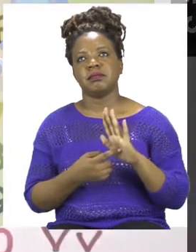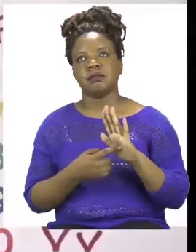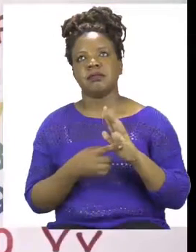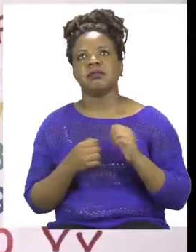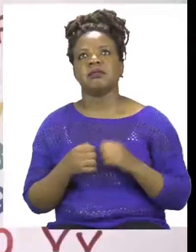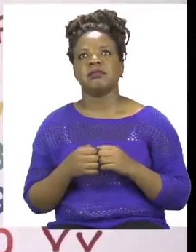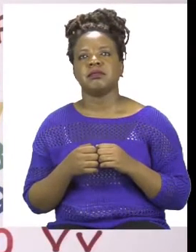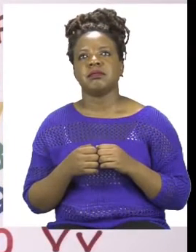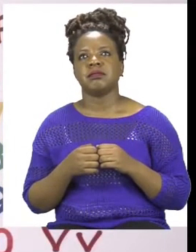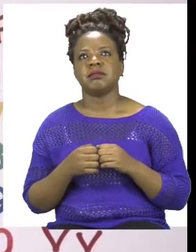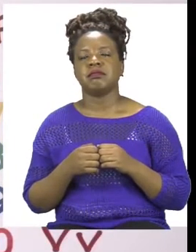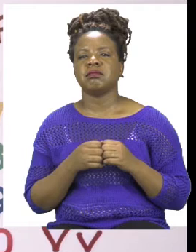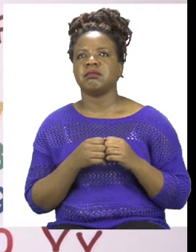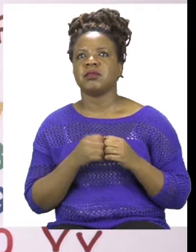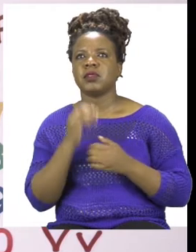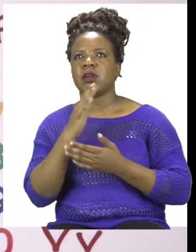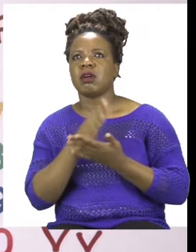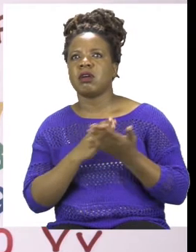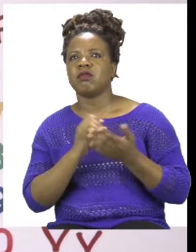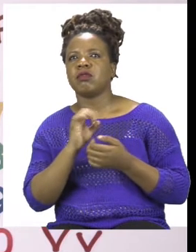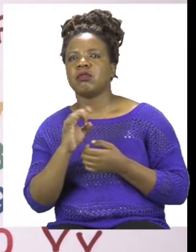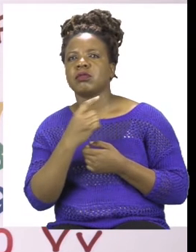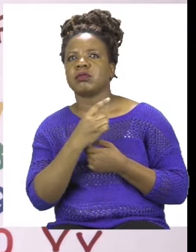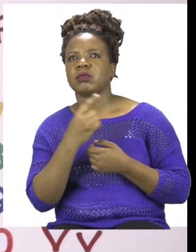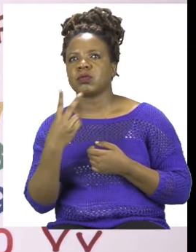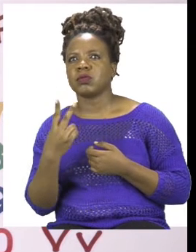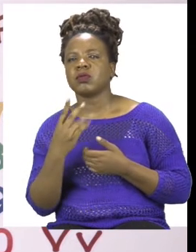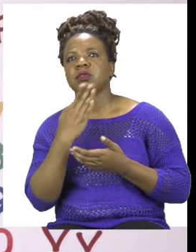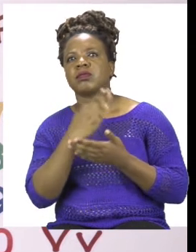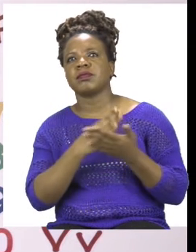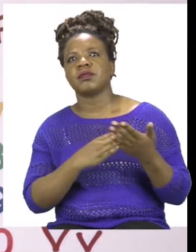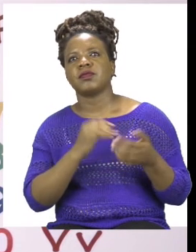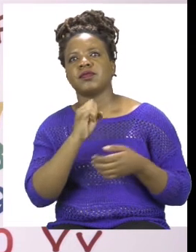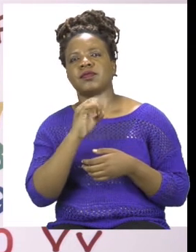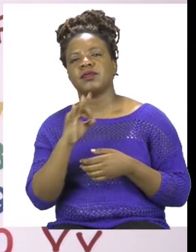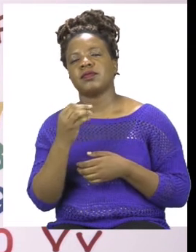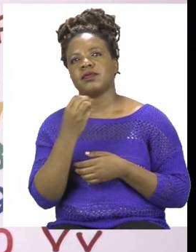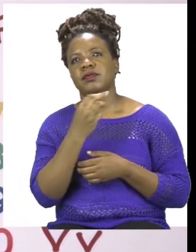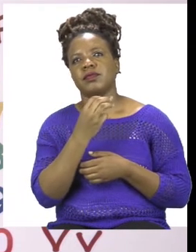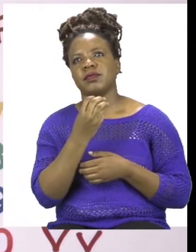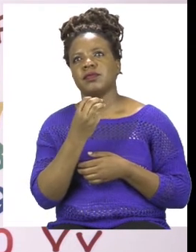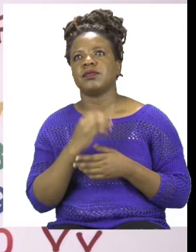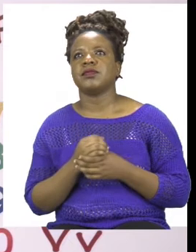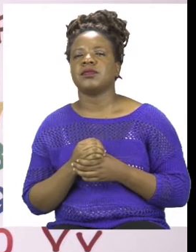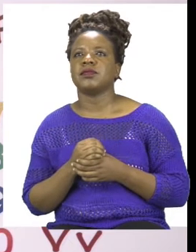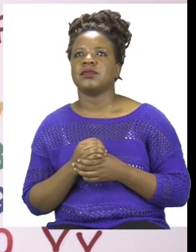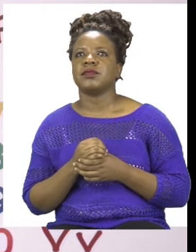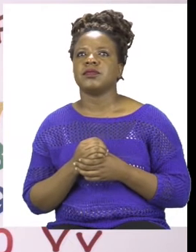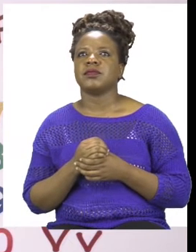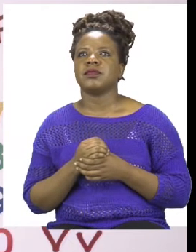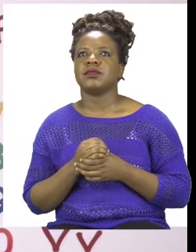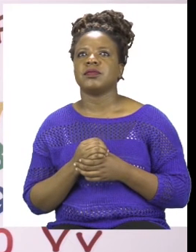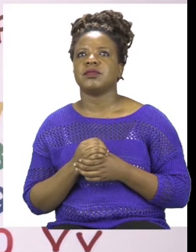of 12 and then half of 30. So I have half of 12 here. And instead of just